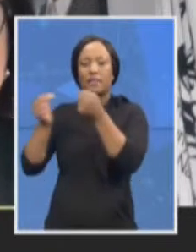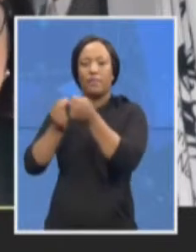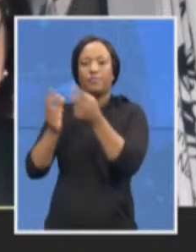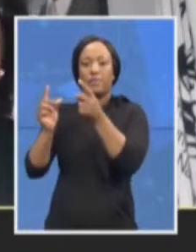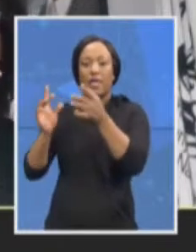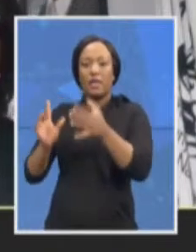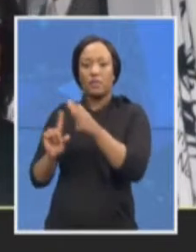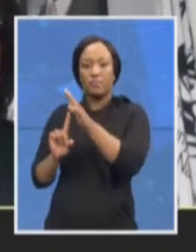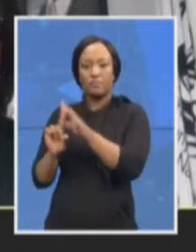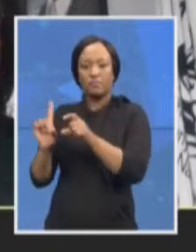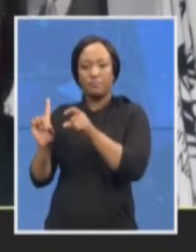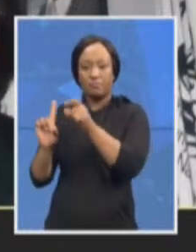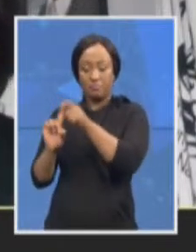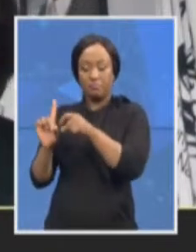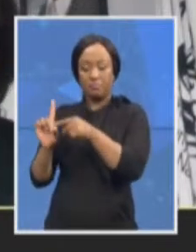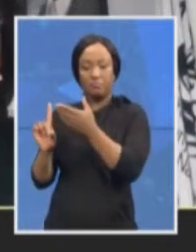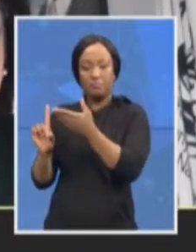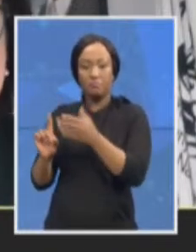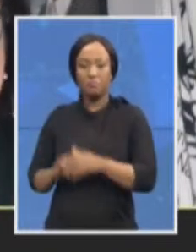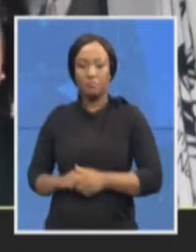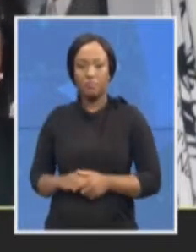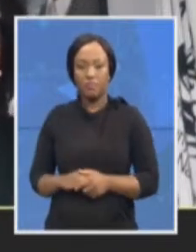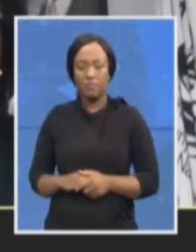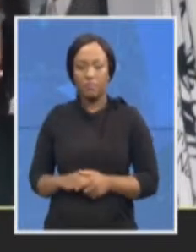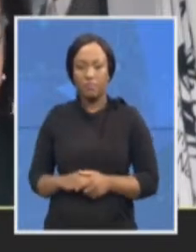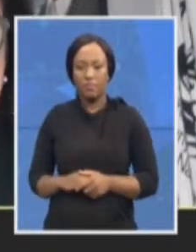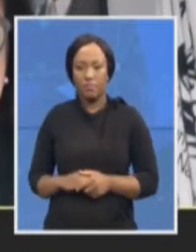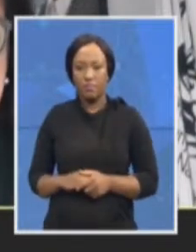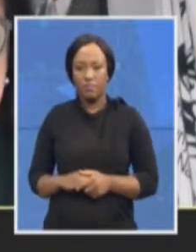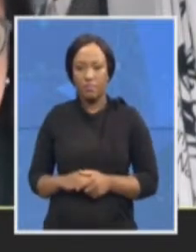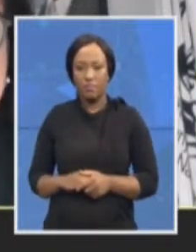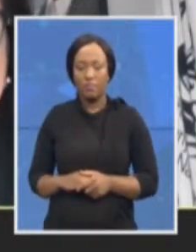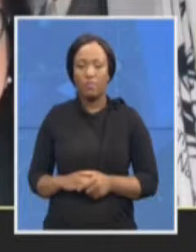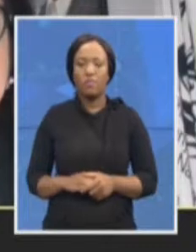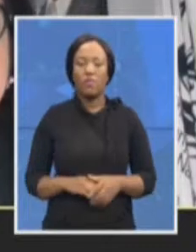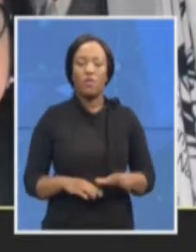Thank you very much, Pulelwa, and good morning to members of the media.